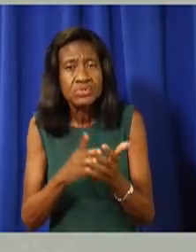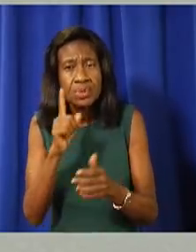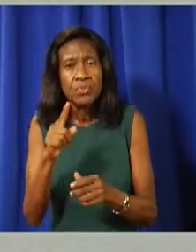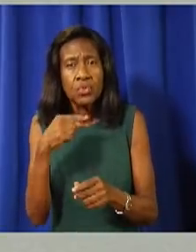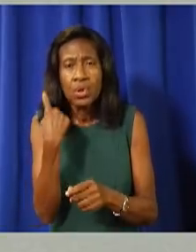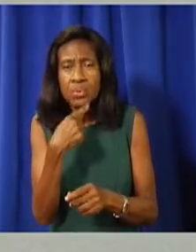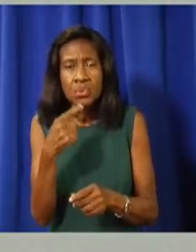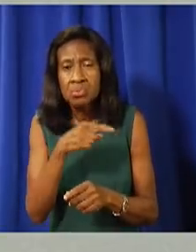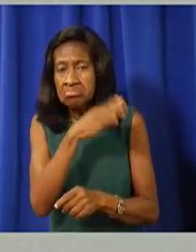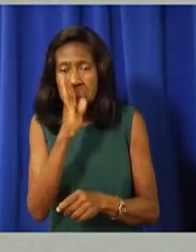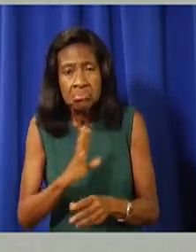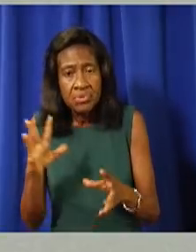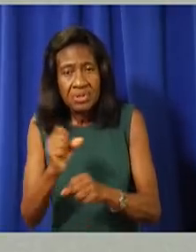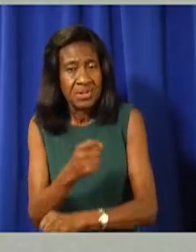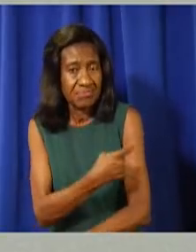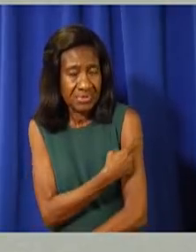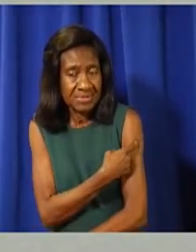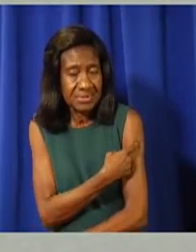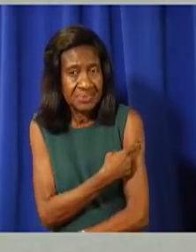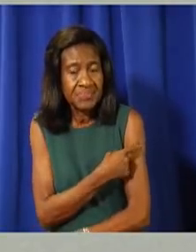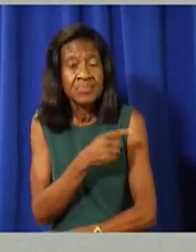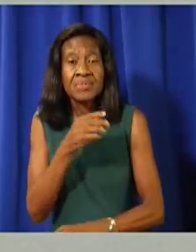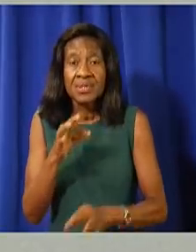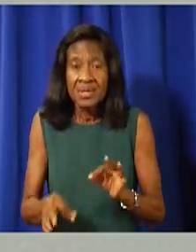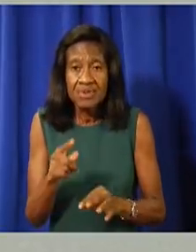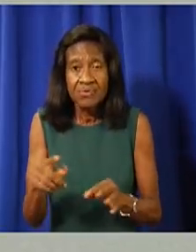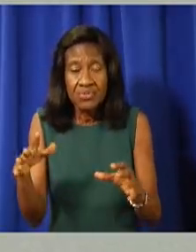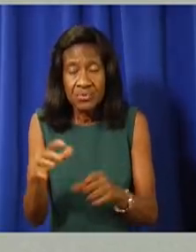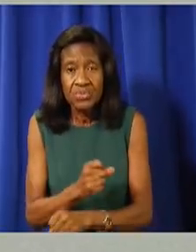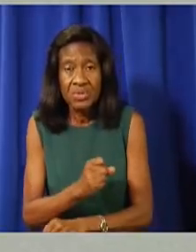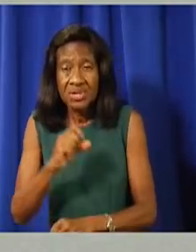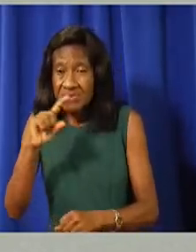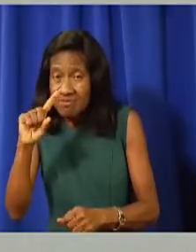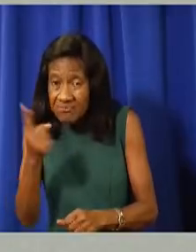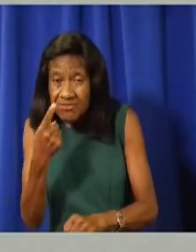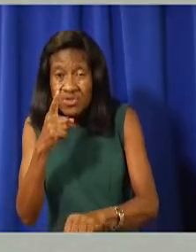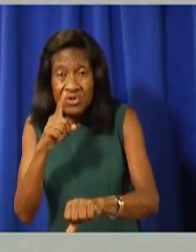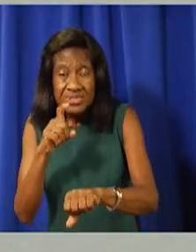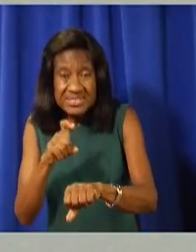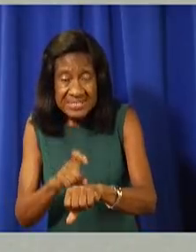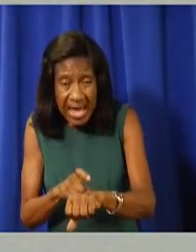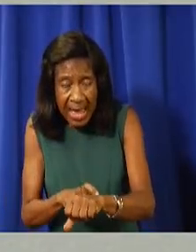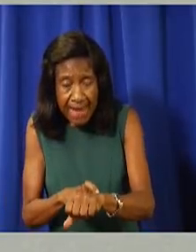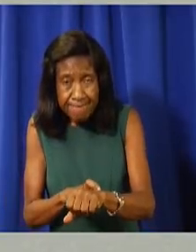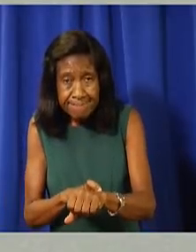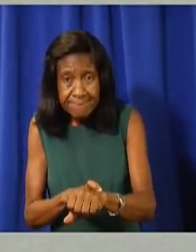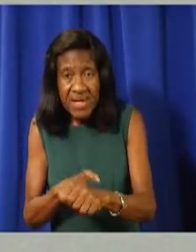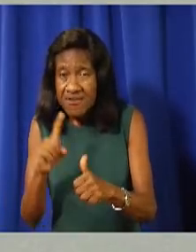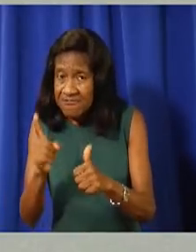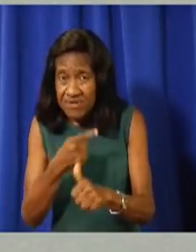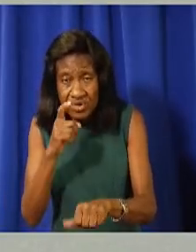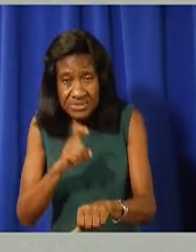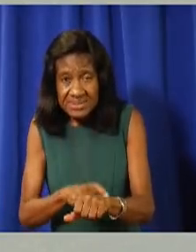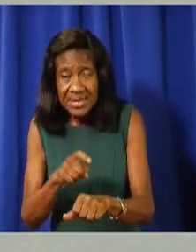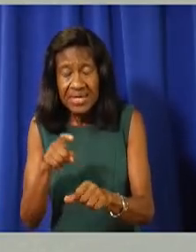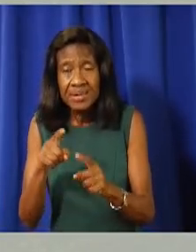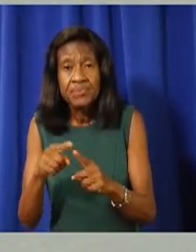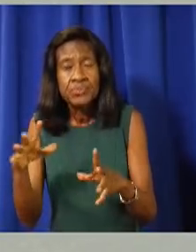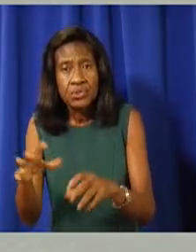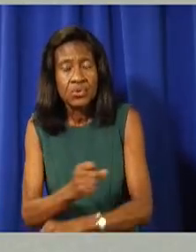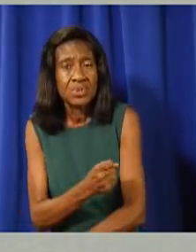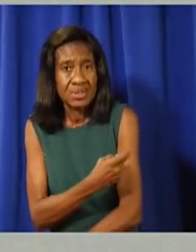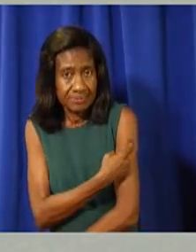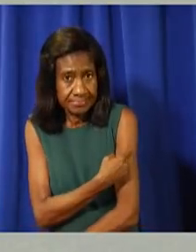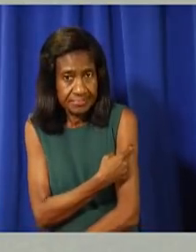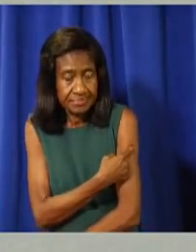first shot on first shot tomorrow on the 9th of September means you could be fully vaccinated by the time we are